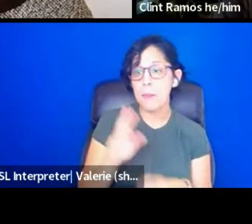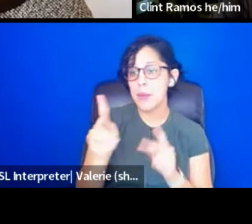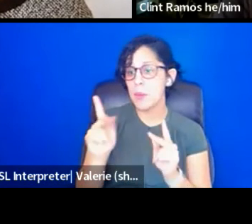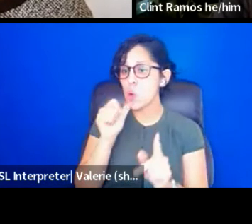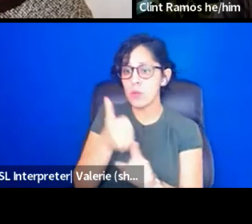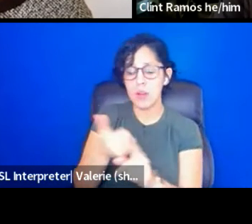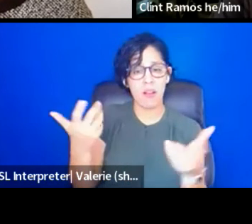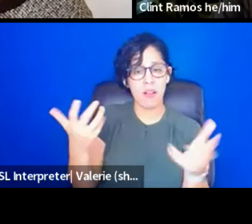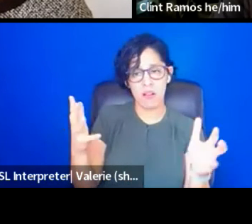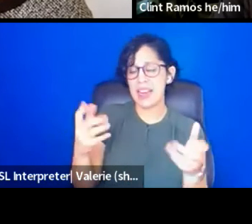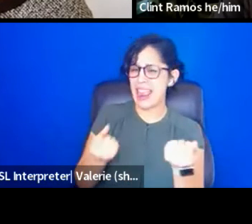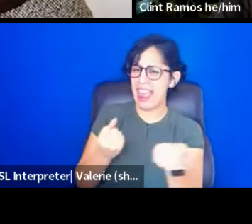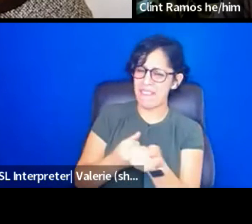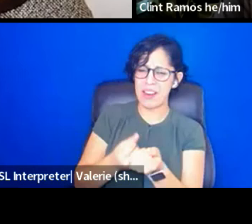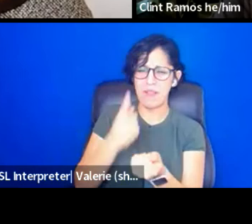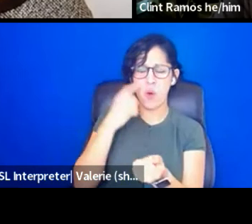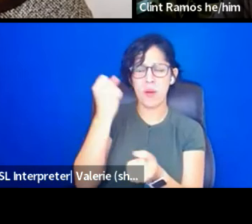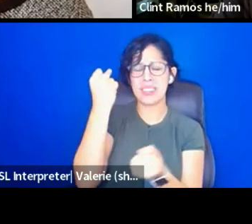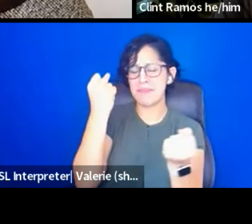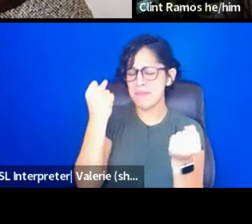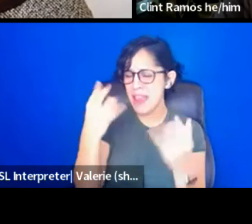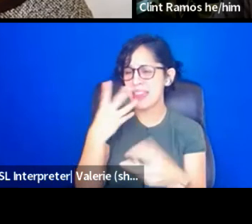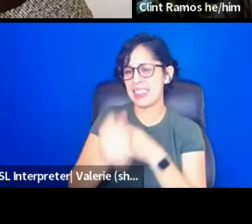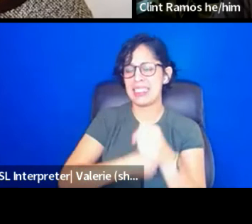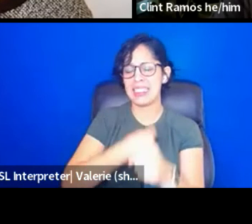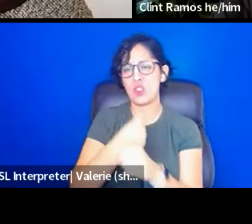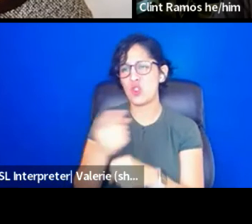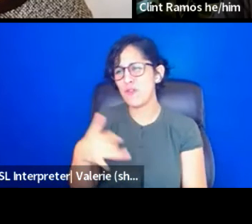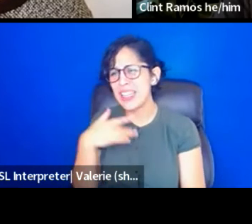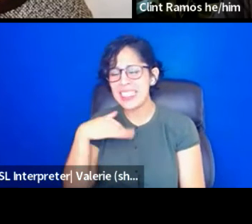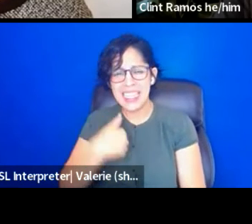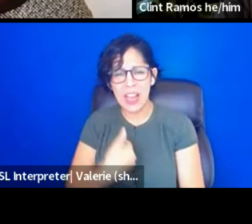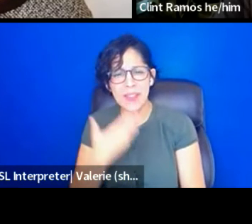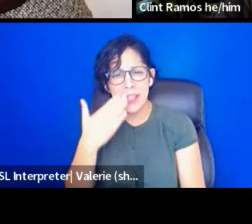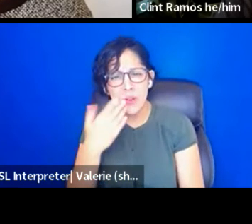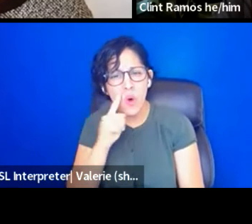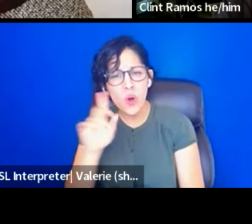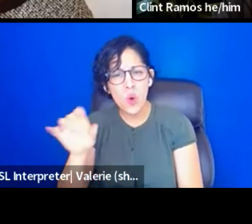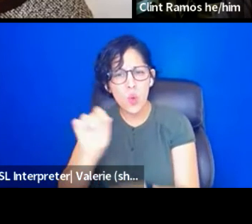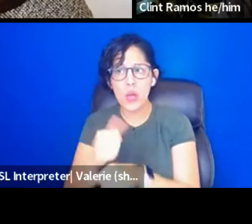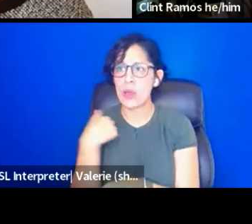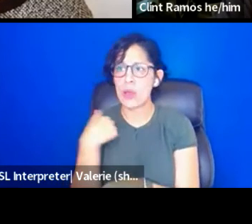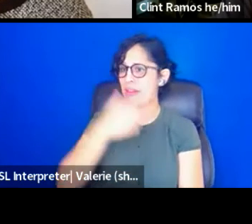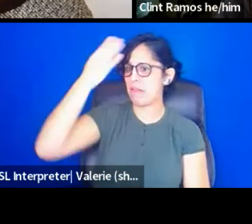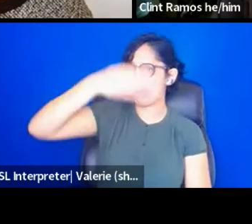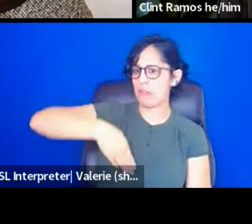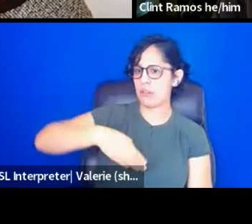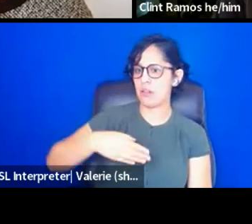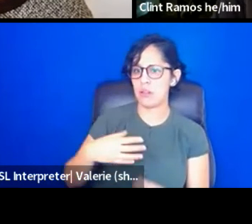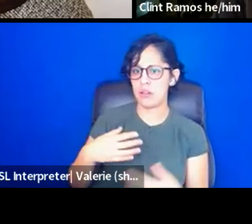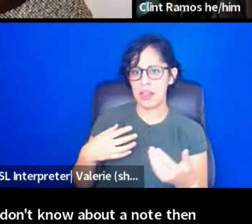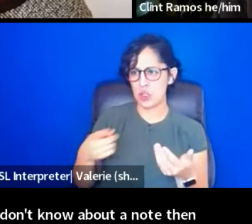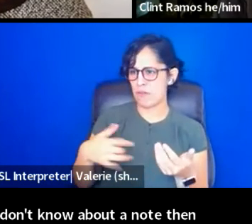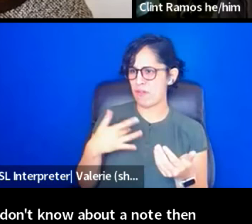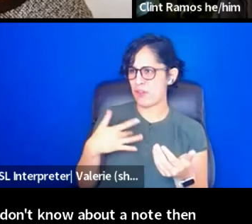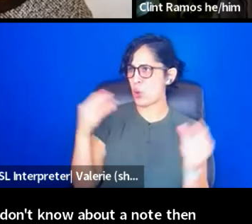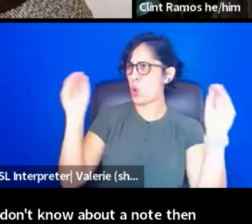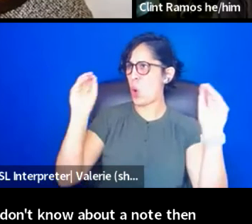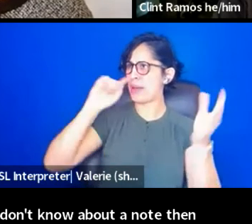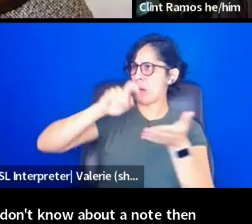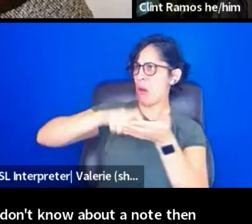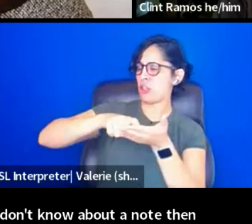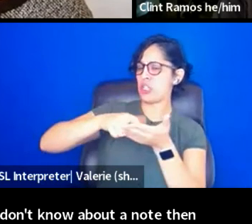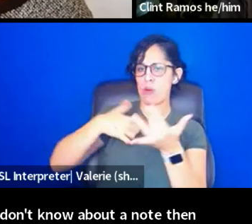decades, if you're feeling tired, thank you for all the work you're doing that maybe we don't know about and you feel nobody sees. I just want to call that into